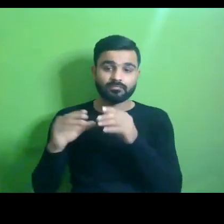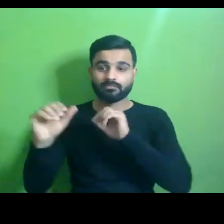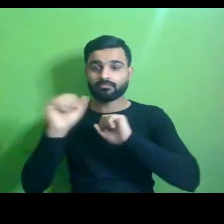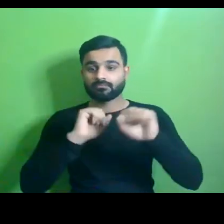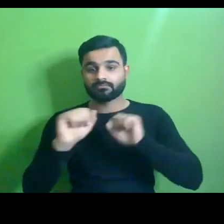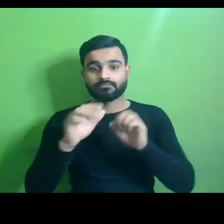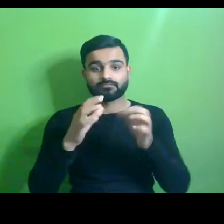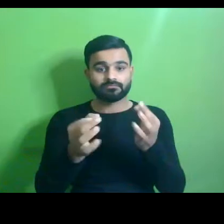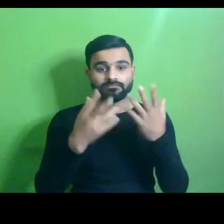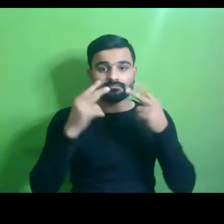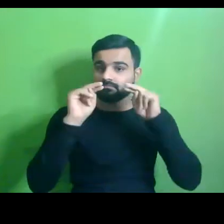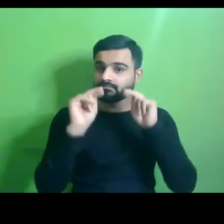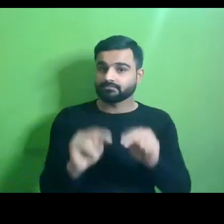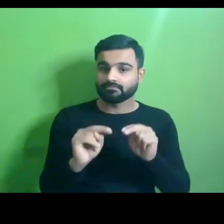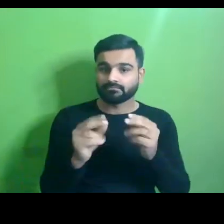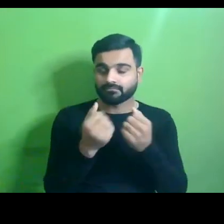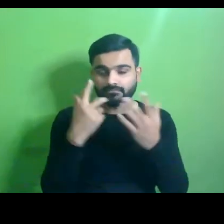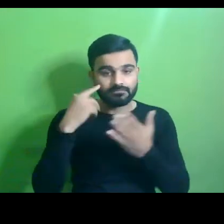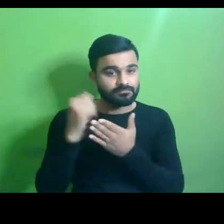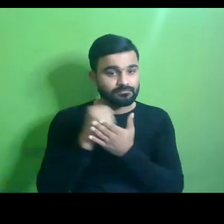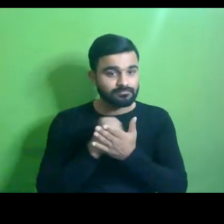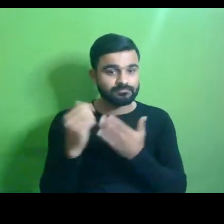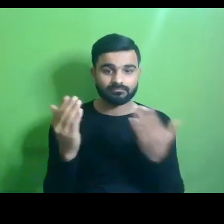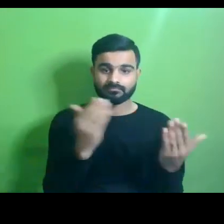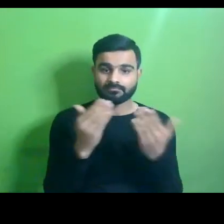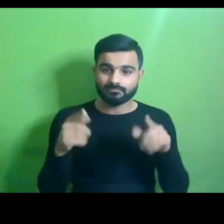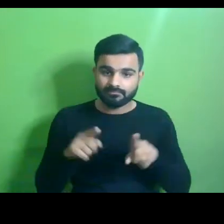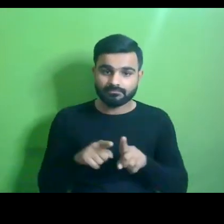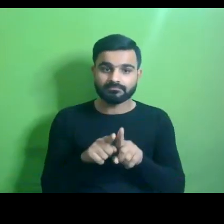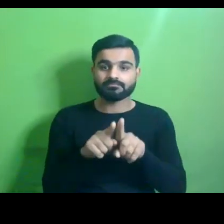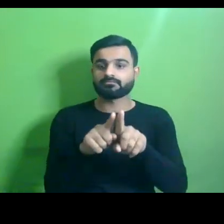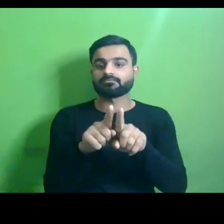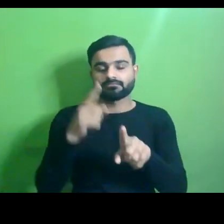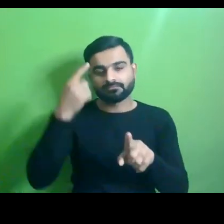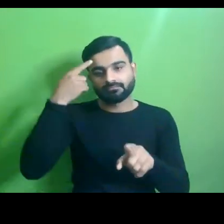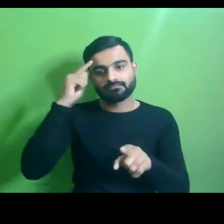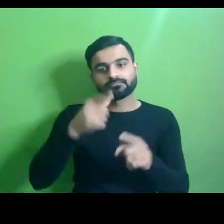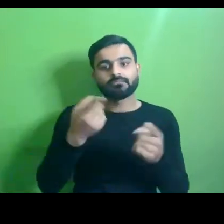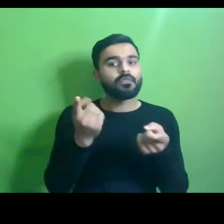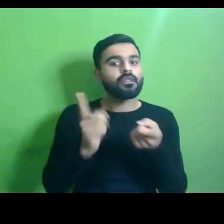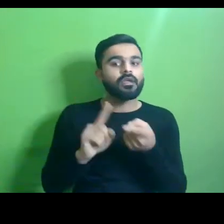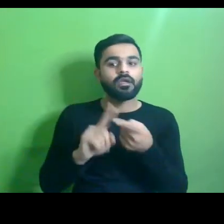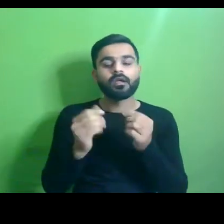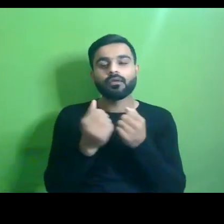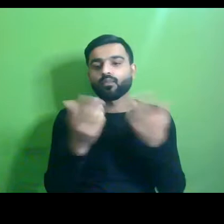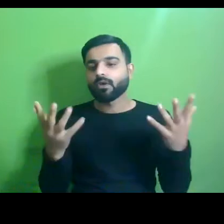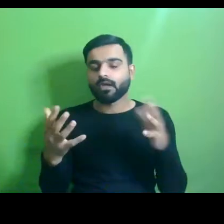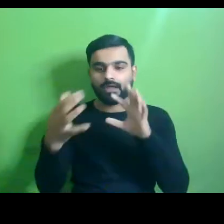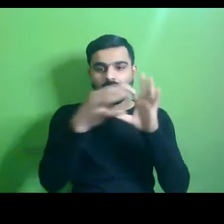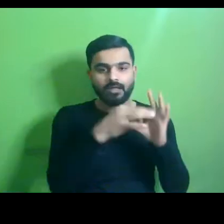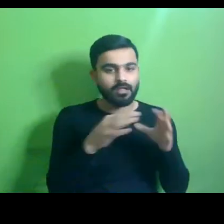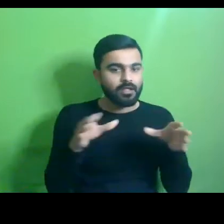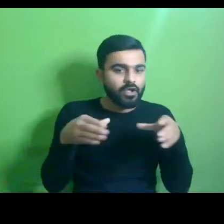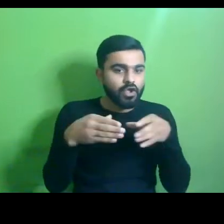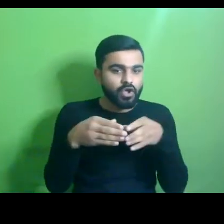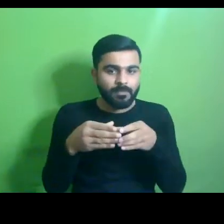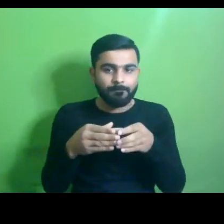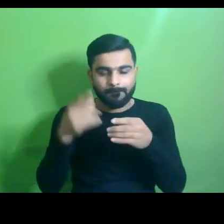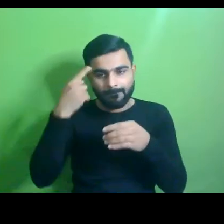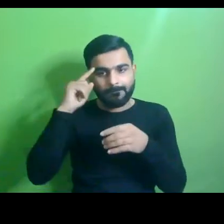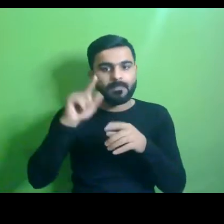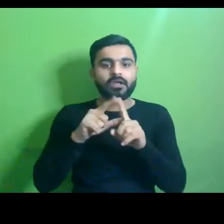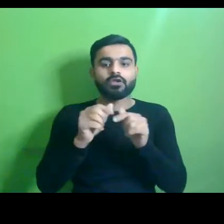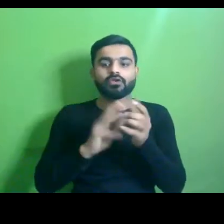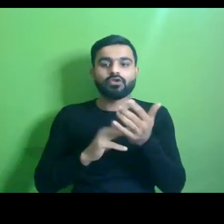specific needs and when you're trying to balance it out together sometimes it tends to happen that the more vociferous group tends to dominate